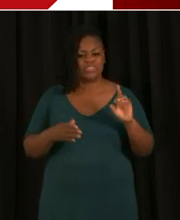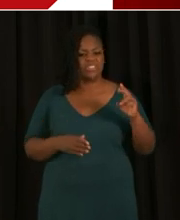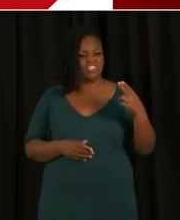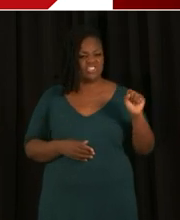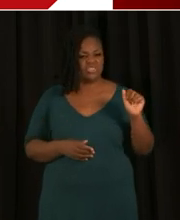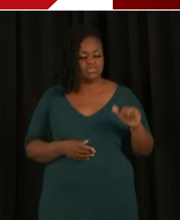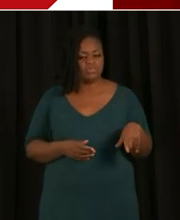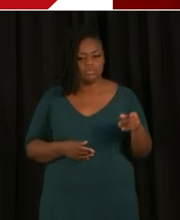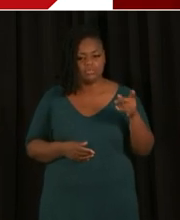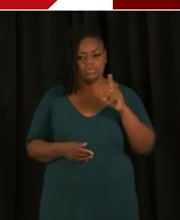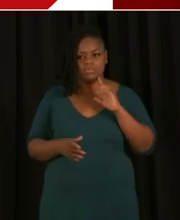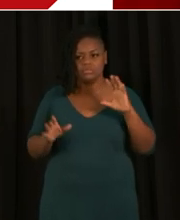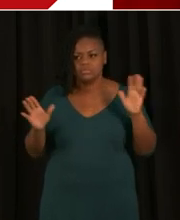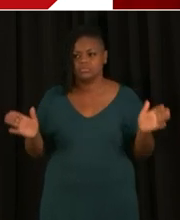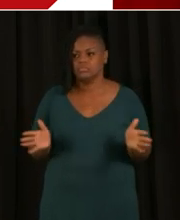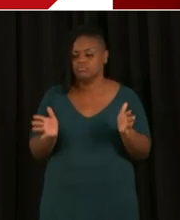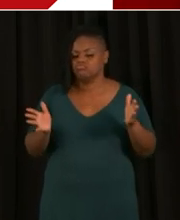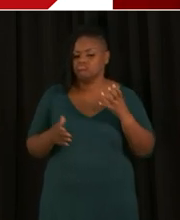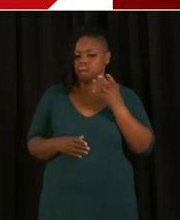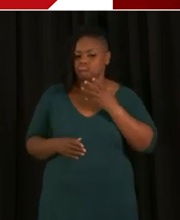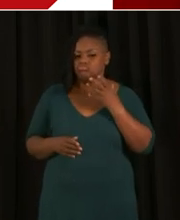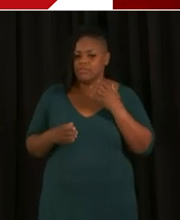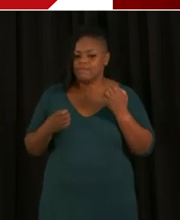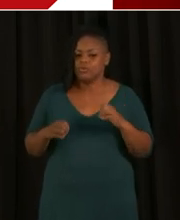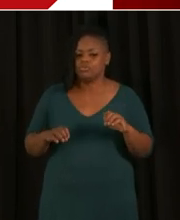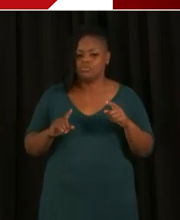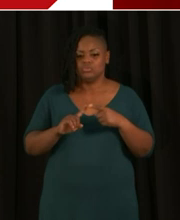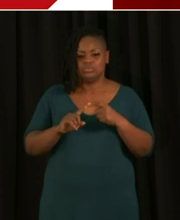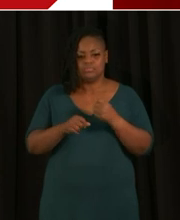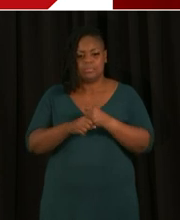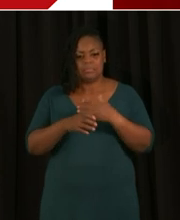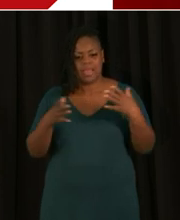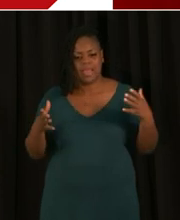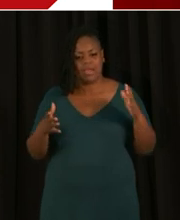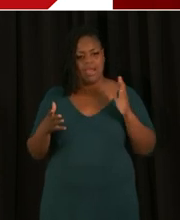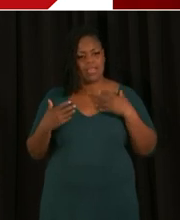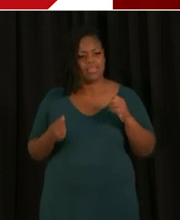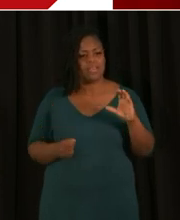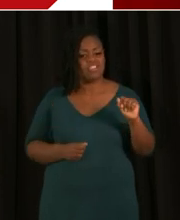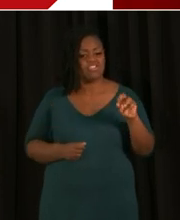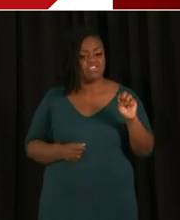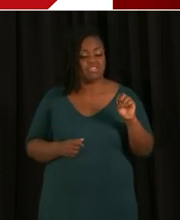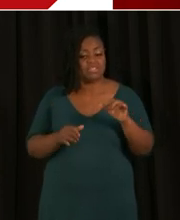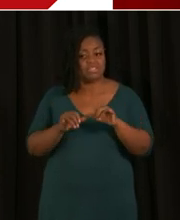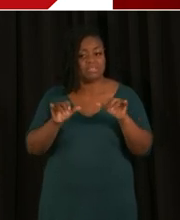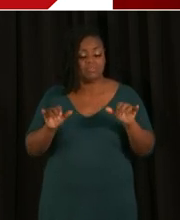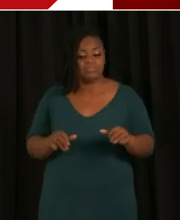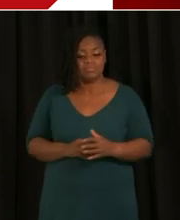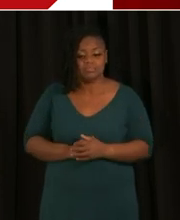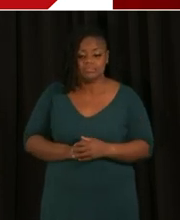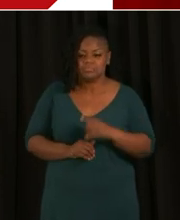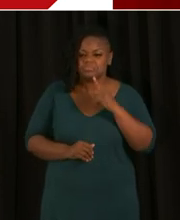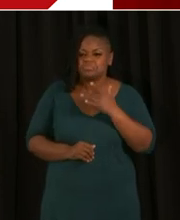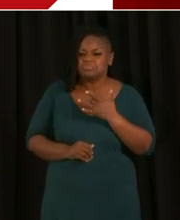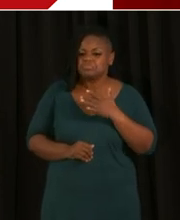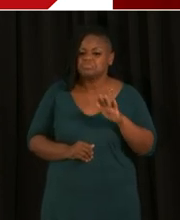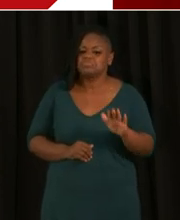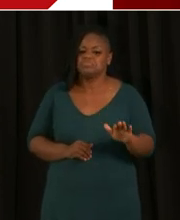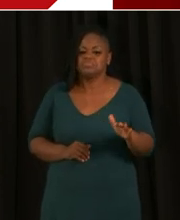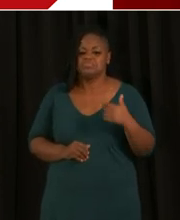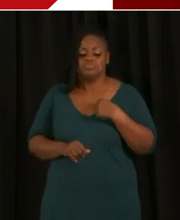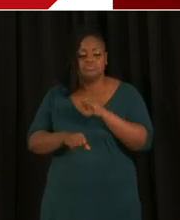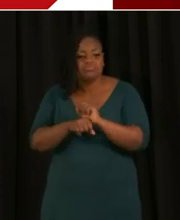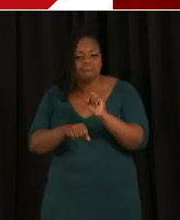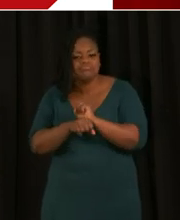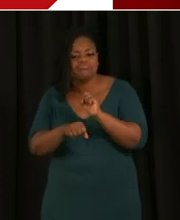effort to expand our healthcare system as we're working with our community partners that traditionally provide beds to ensure that